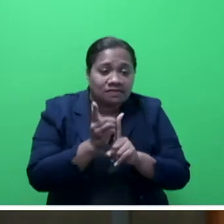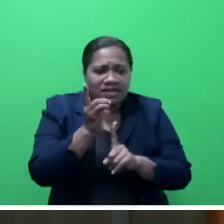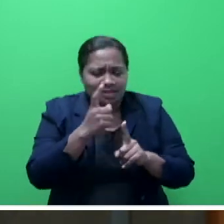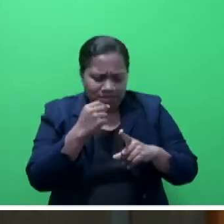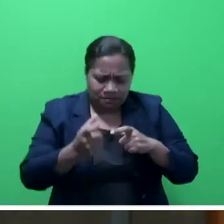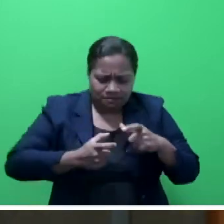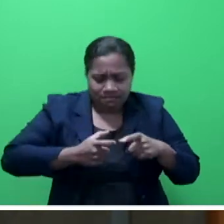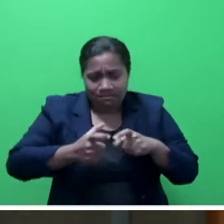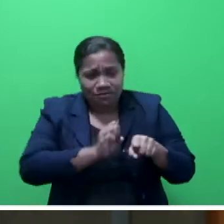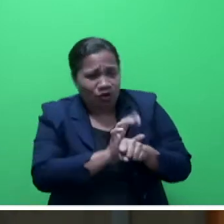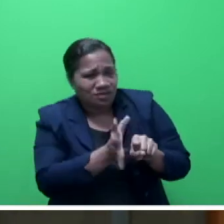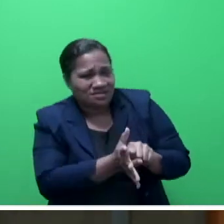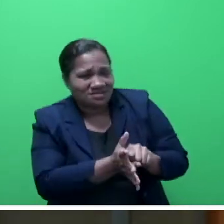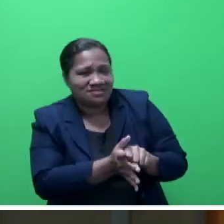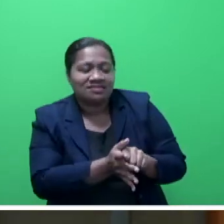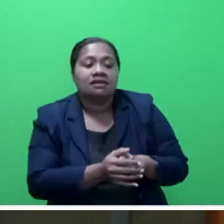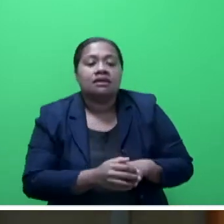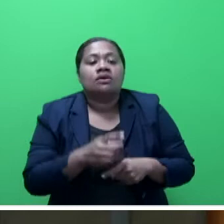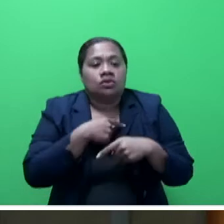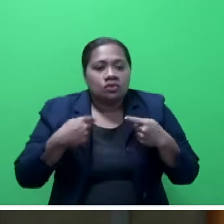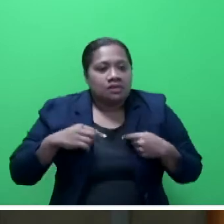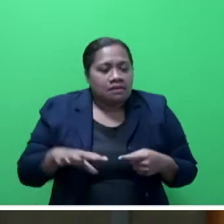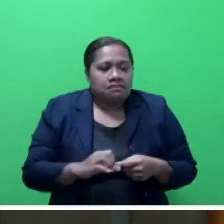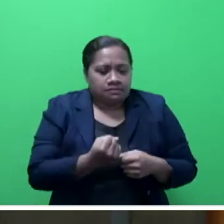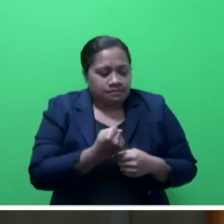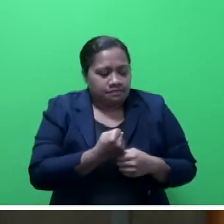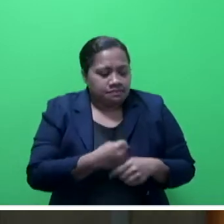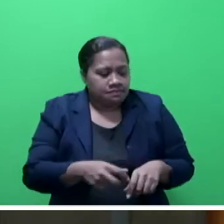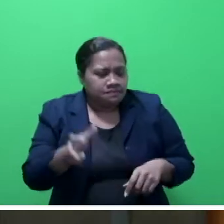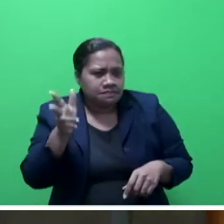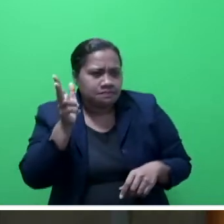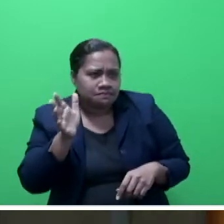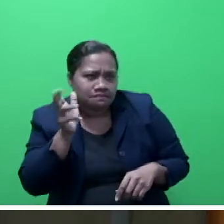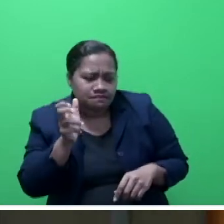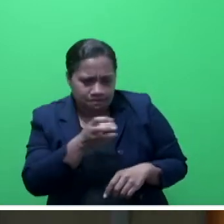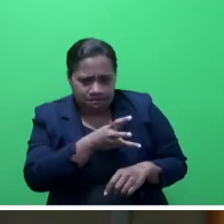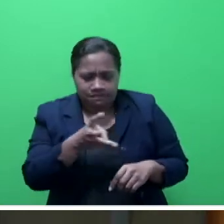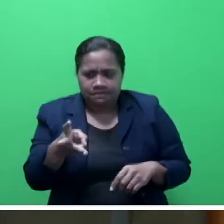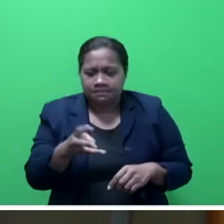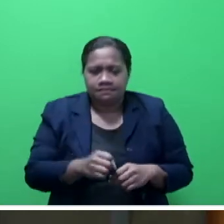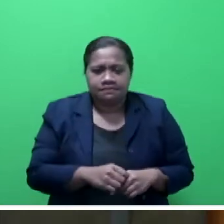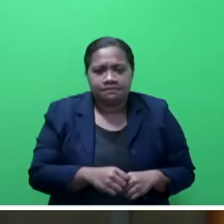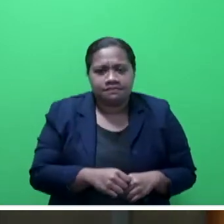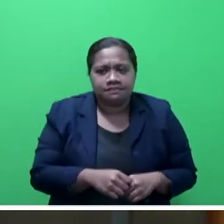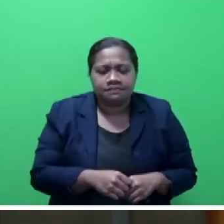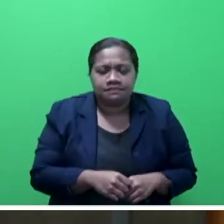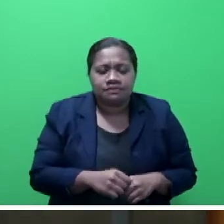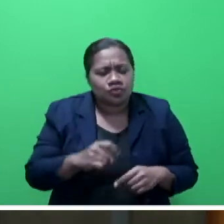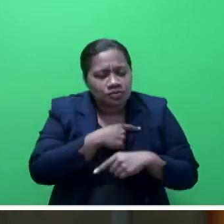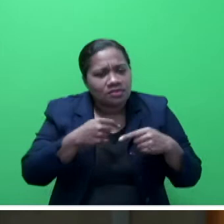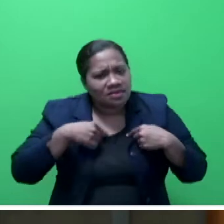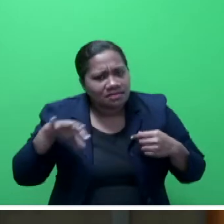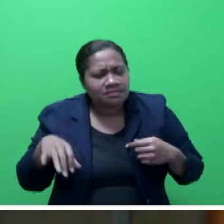-19, we must abide by the words of his Excellency the President that we must maintain our